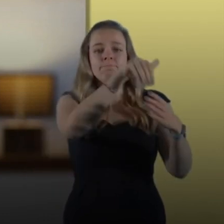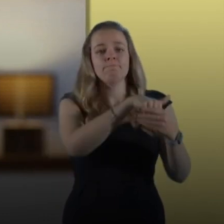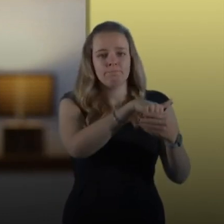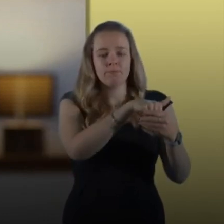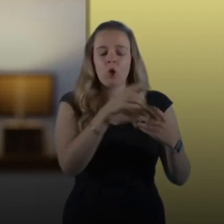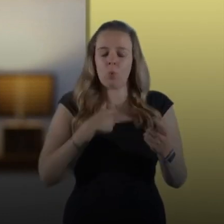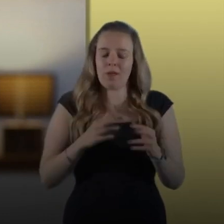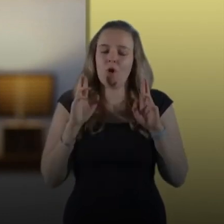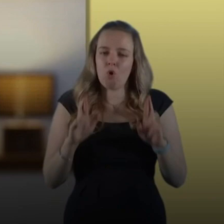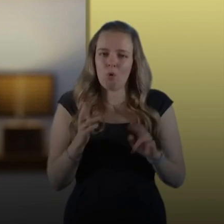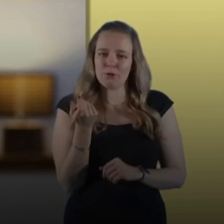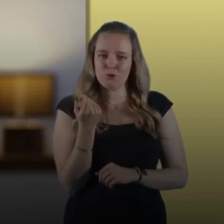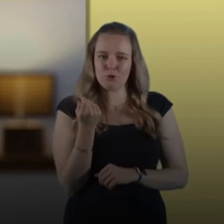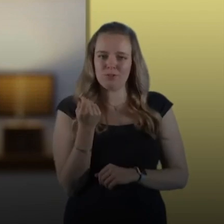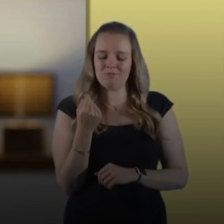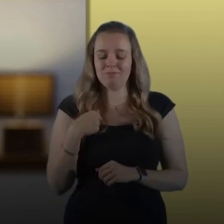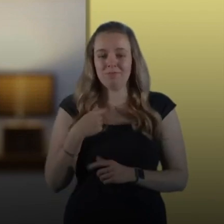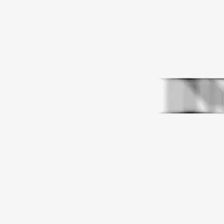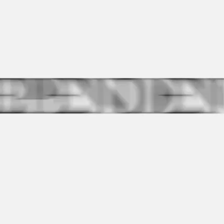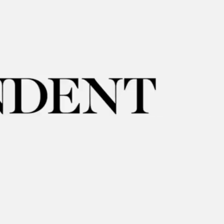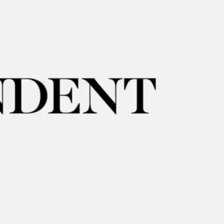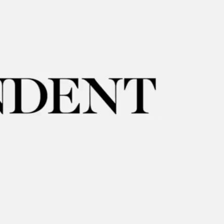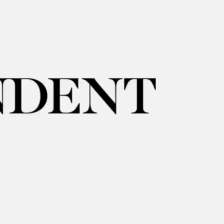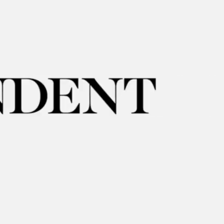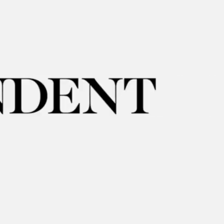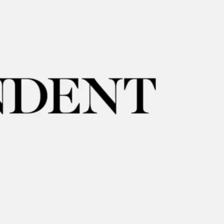so soon as an independent member state.